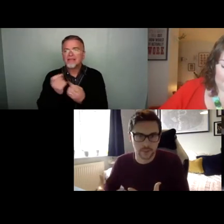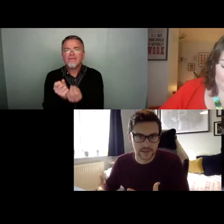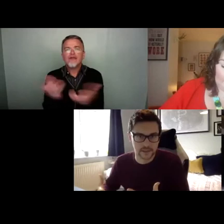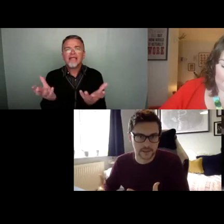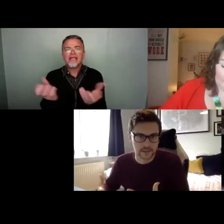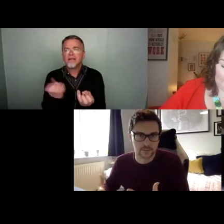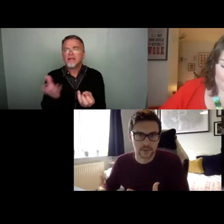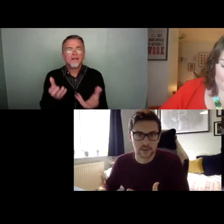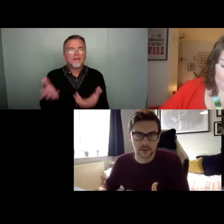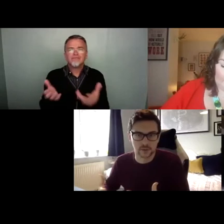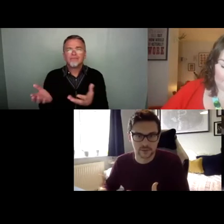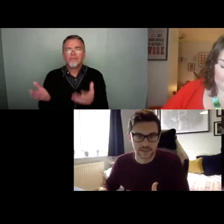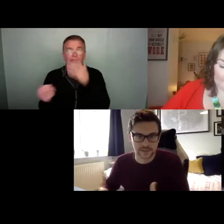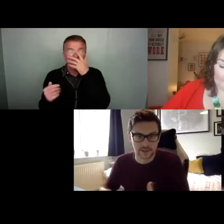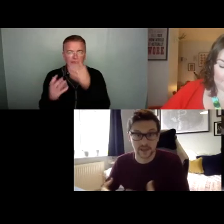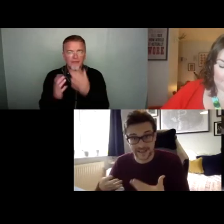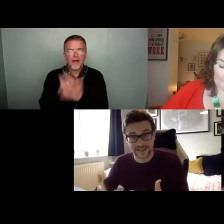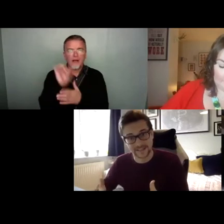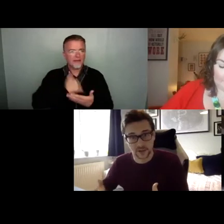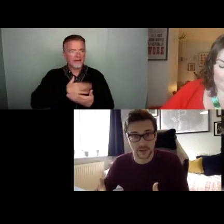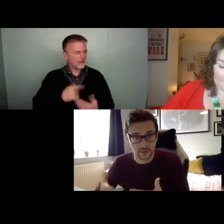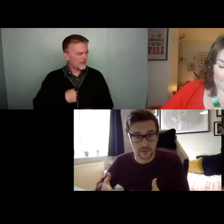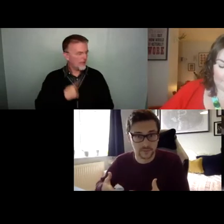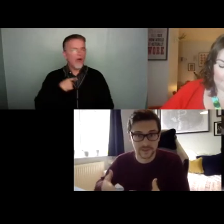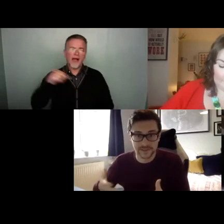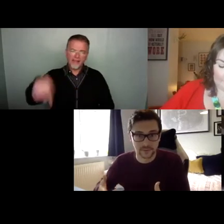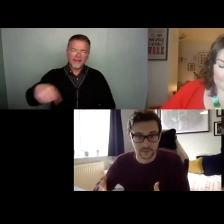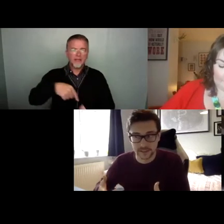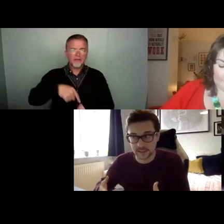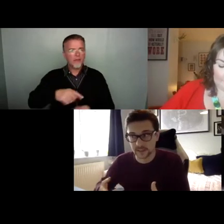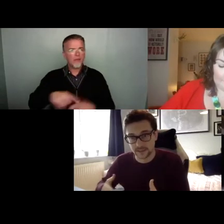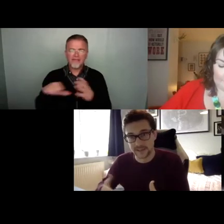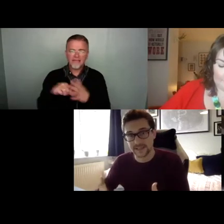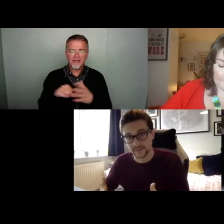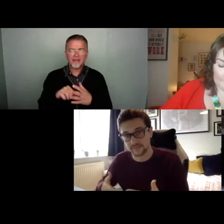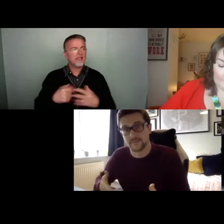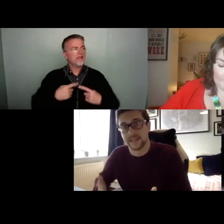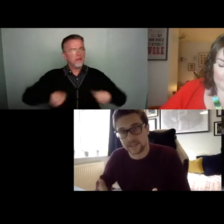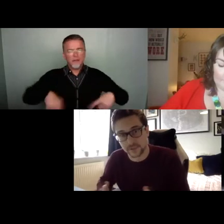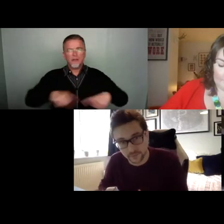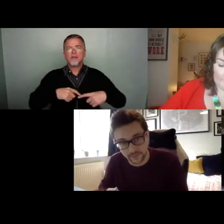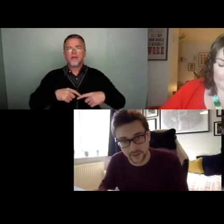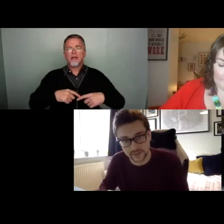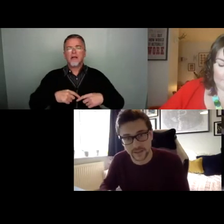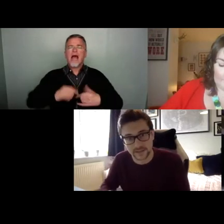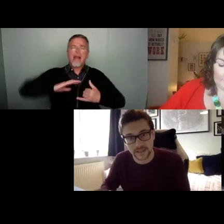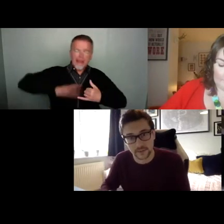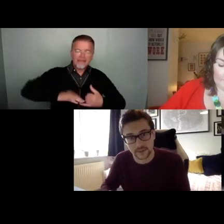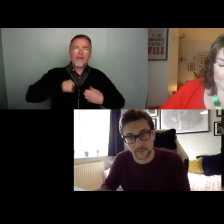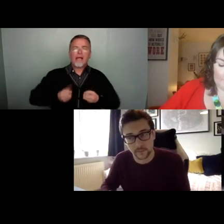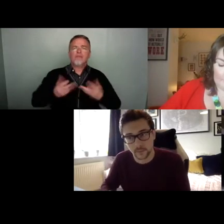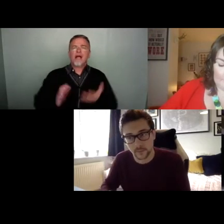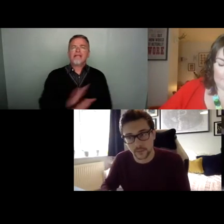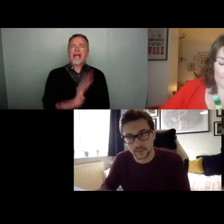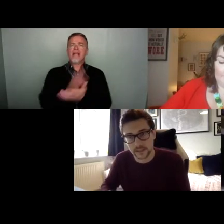up to the plate as a kind of cultural sector going in this time of difficulty. At least we can provide some entertainment